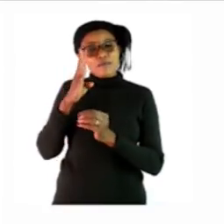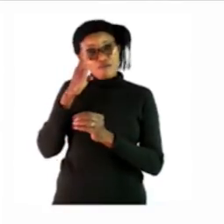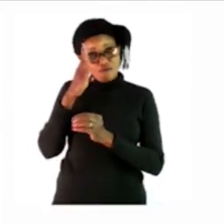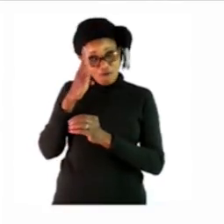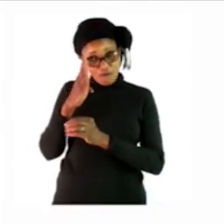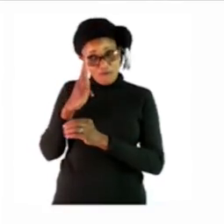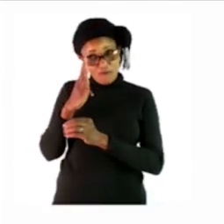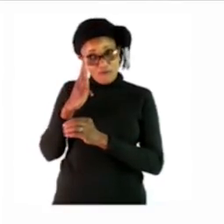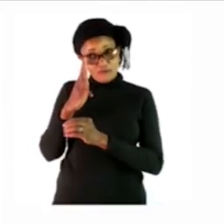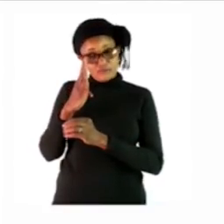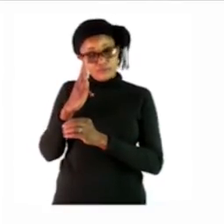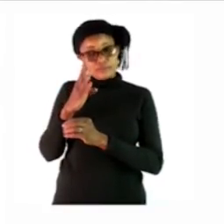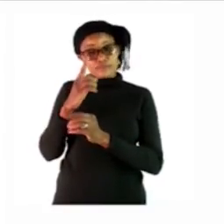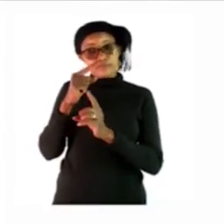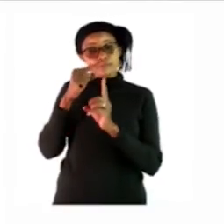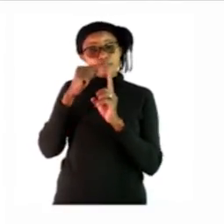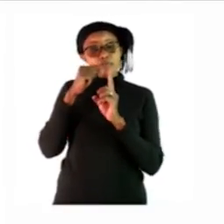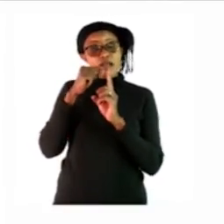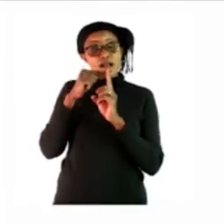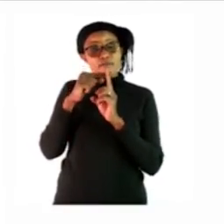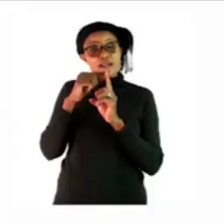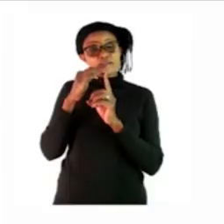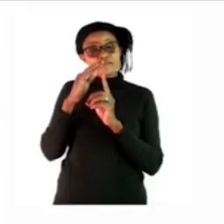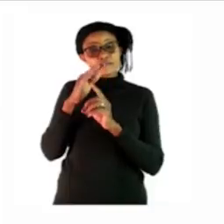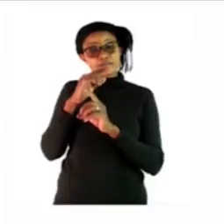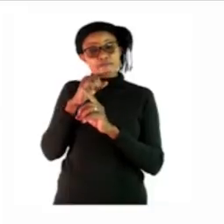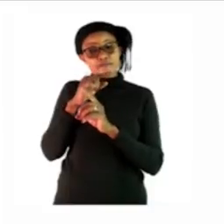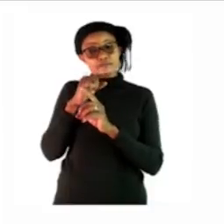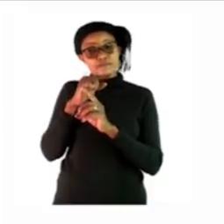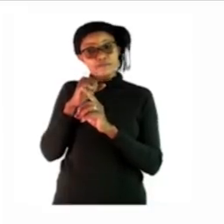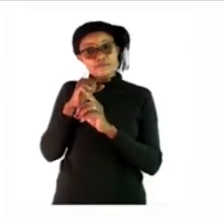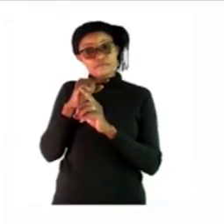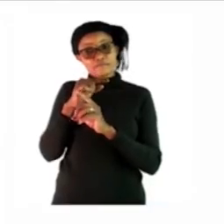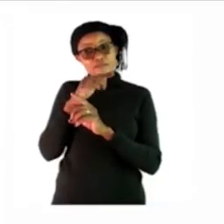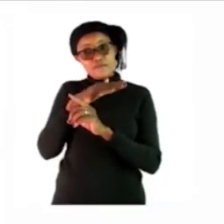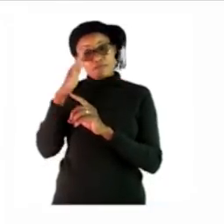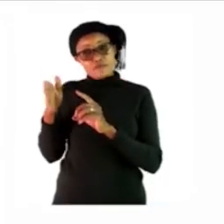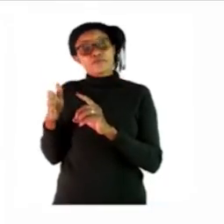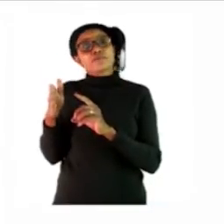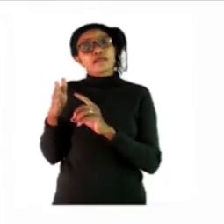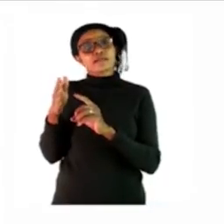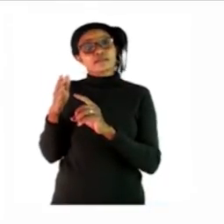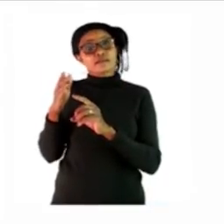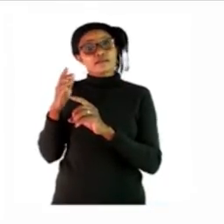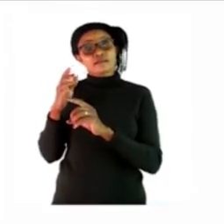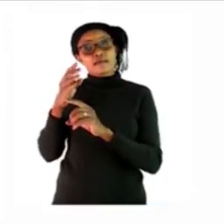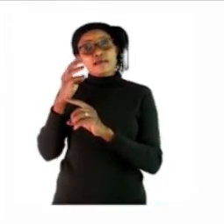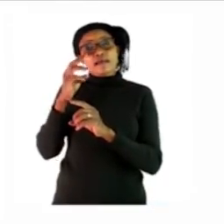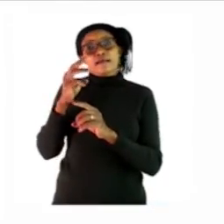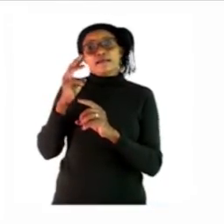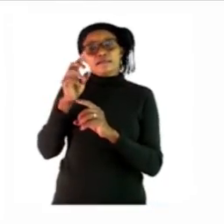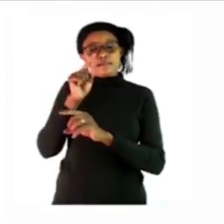what must you write after the plus sign there are three